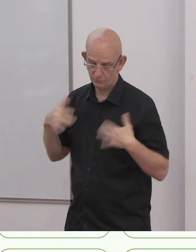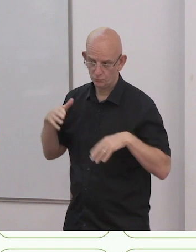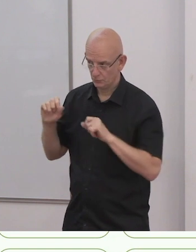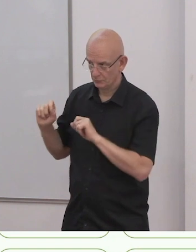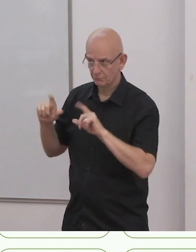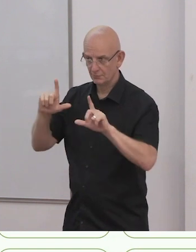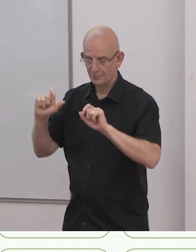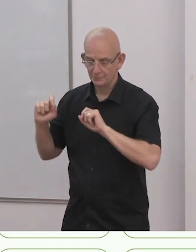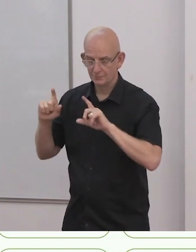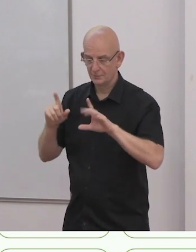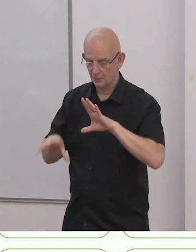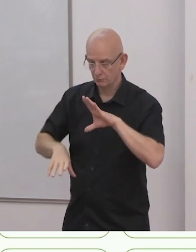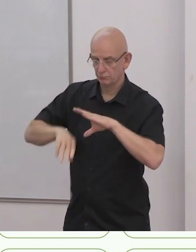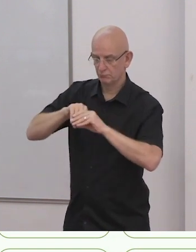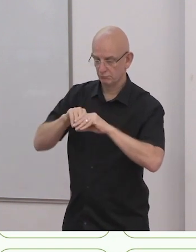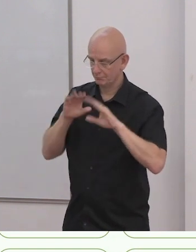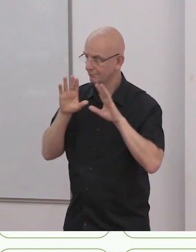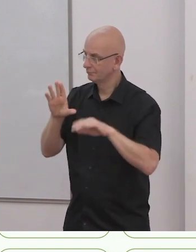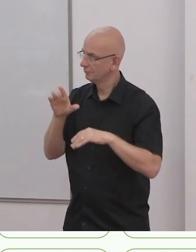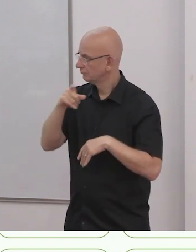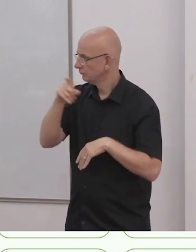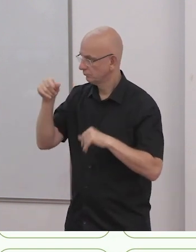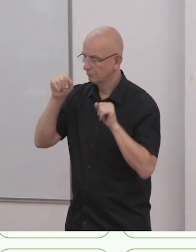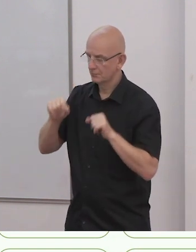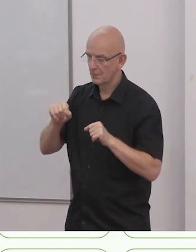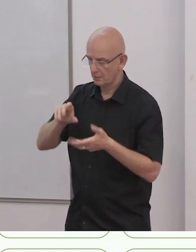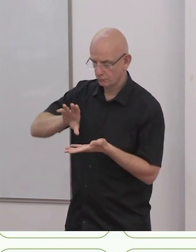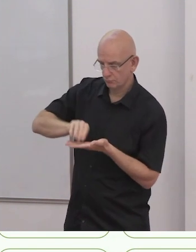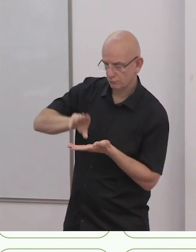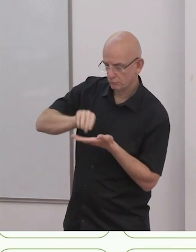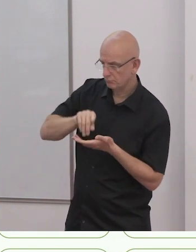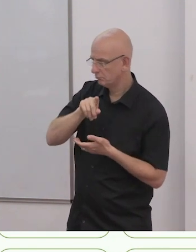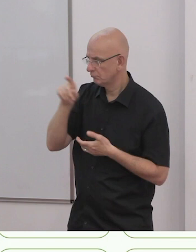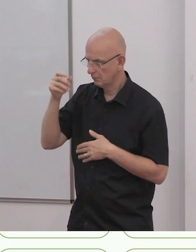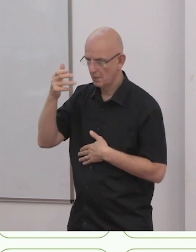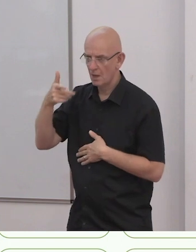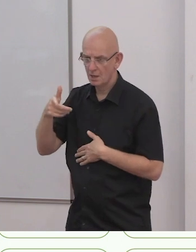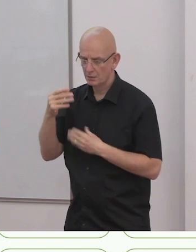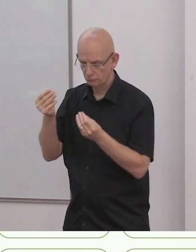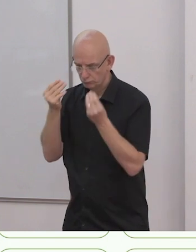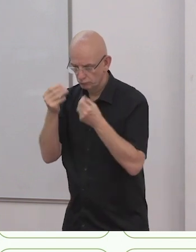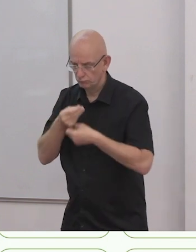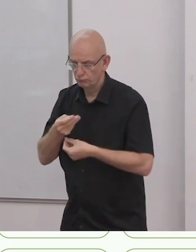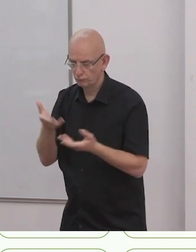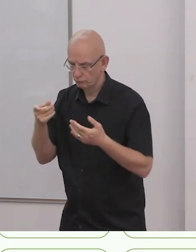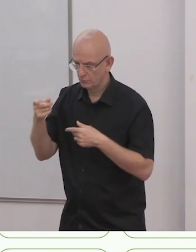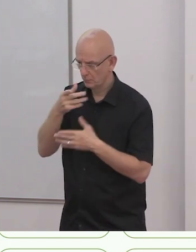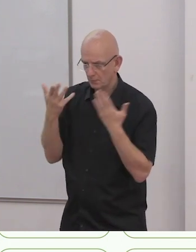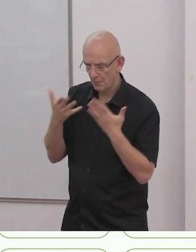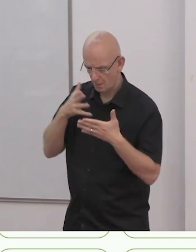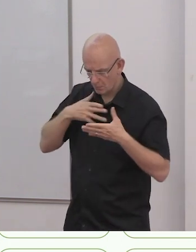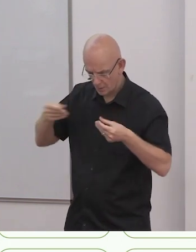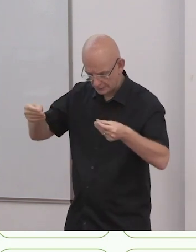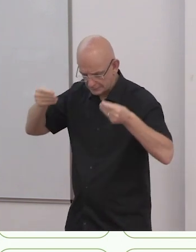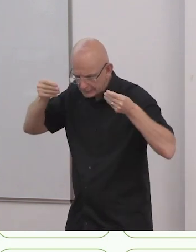case any one of you would like to study it closer. The impact of our work is